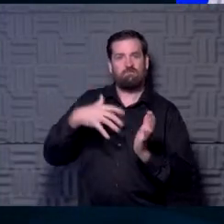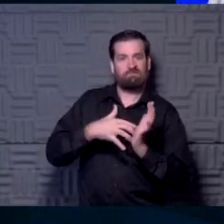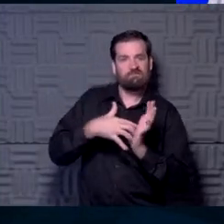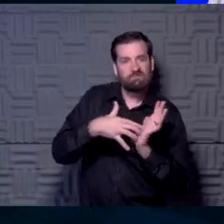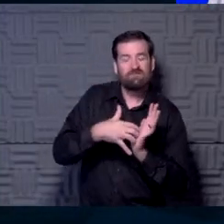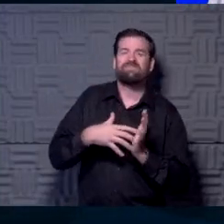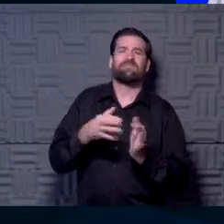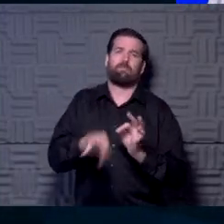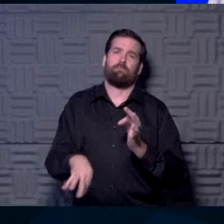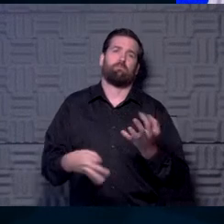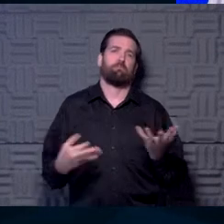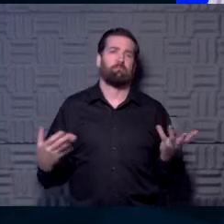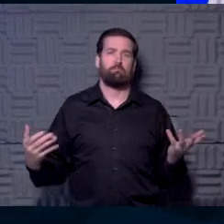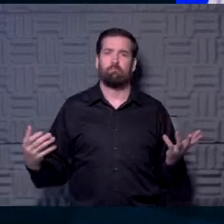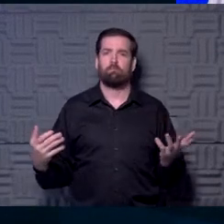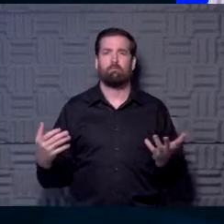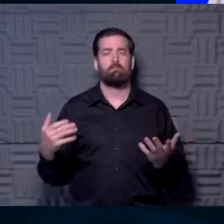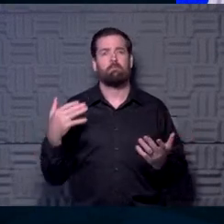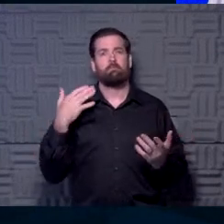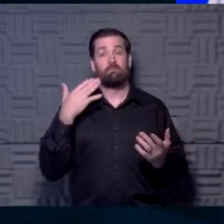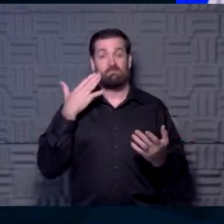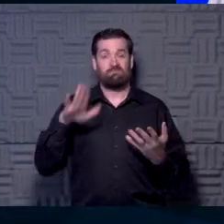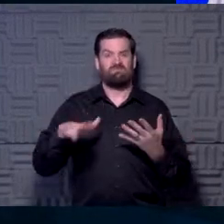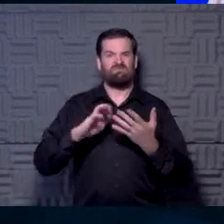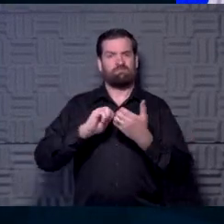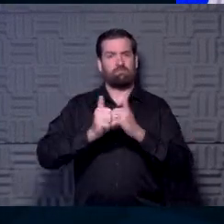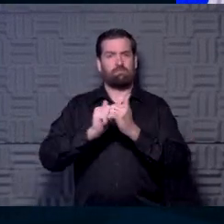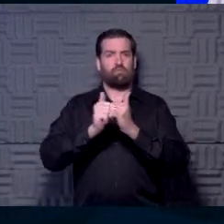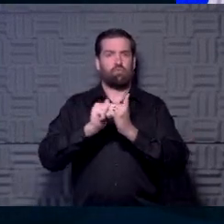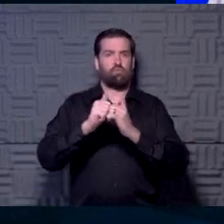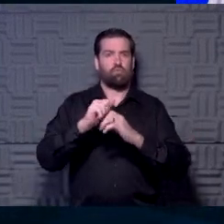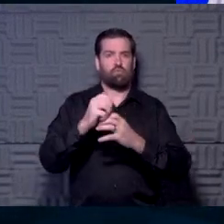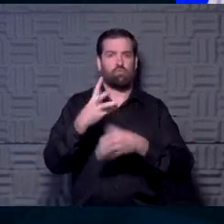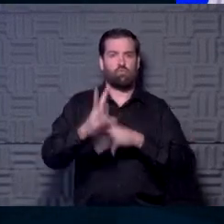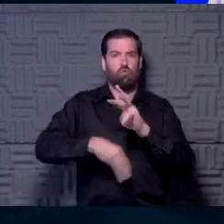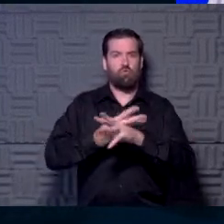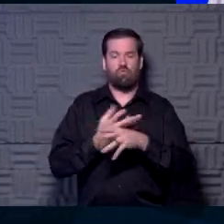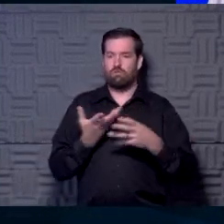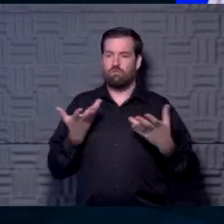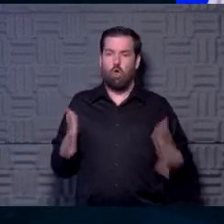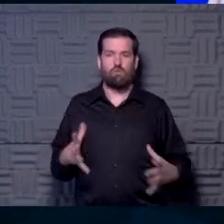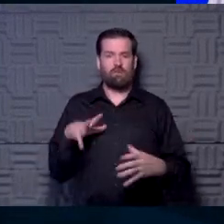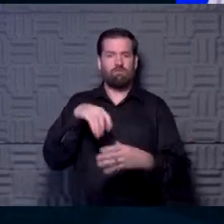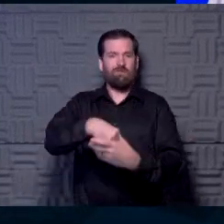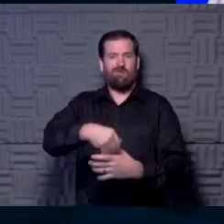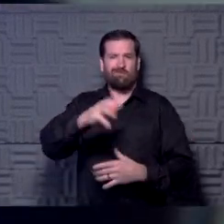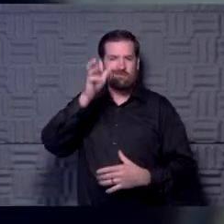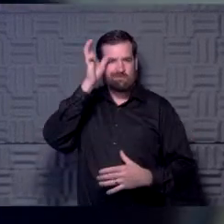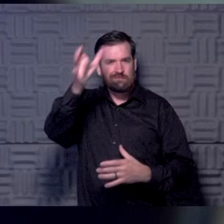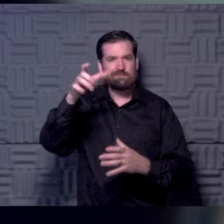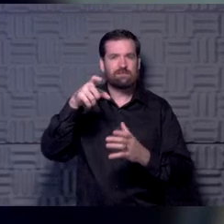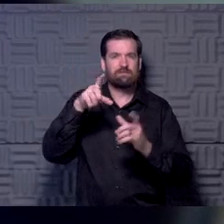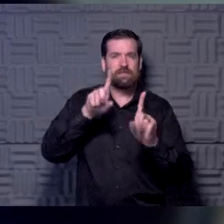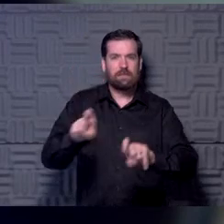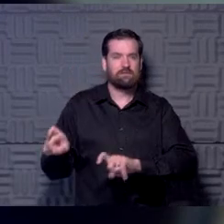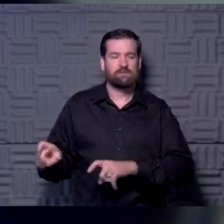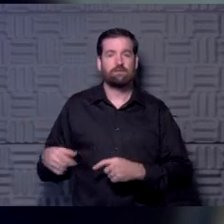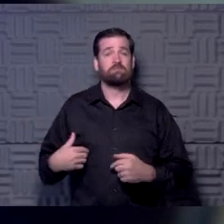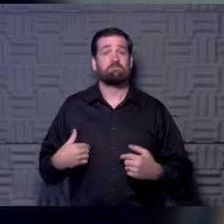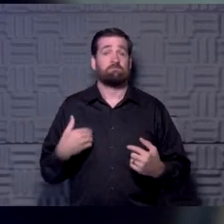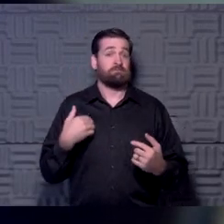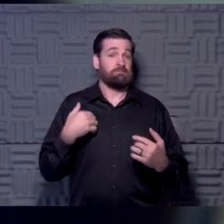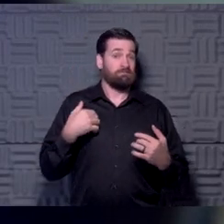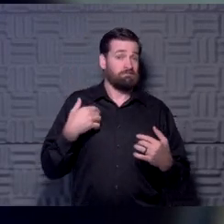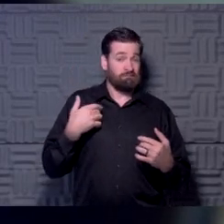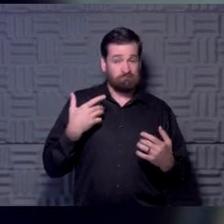thing to do. Uh, we, you know, in the athletic world, it's already sort of built in that we have these cognitive tests. And, um, while we don't know how